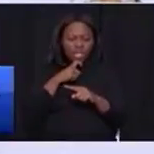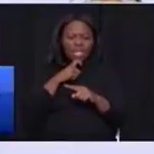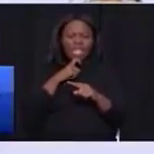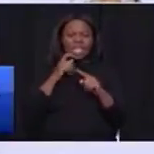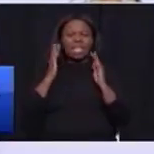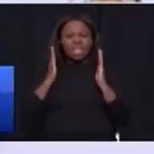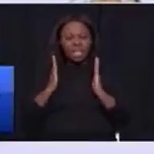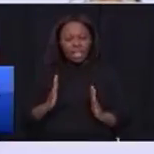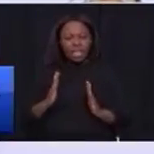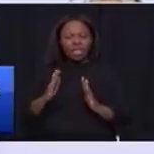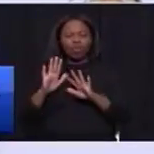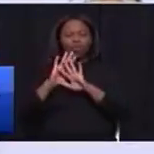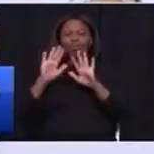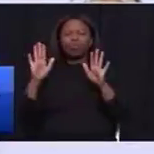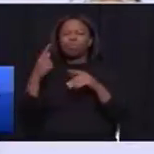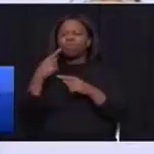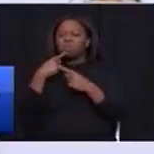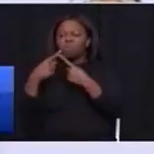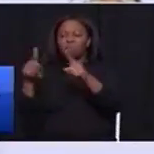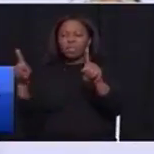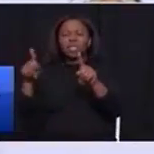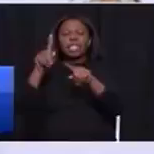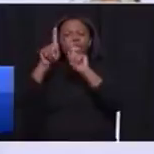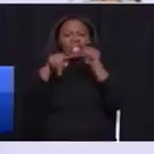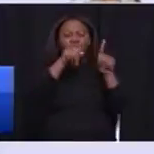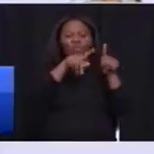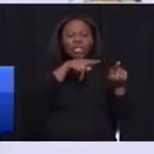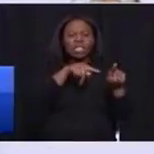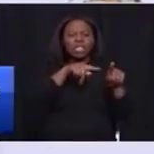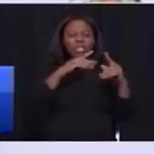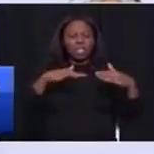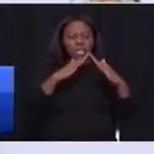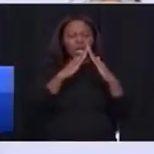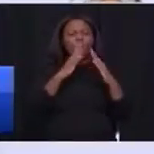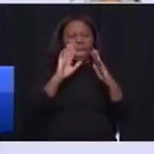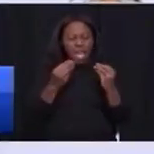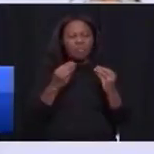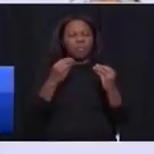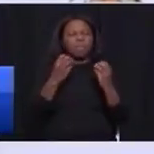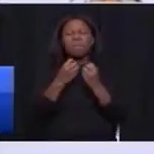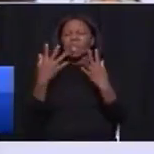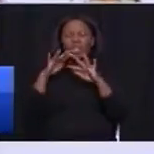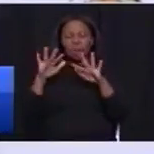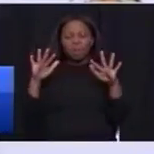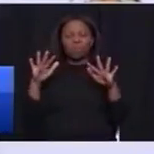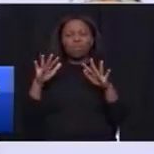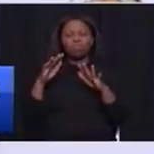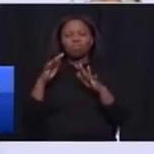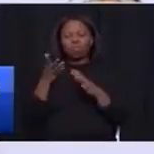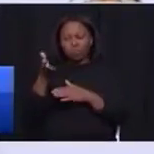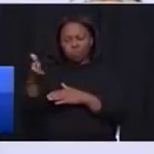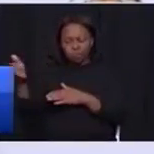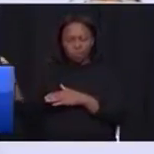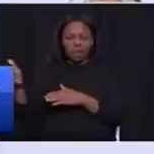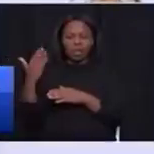settlements to unlock the potential of different nodes, and we have many of them already underway. I've reported about them